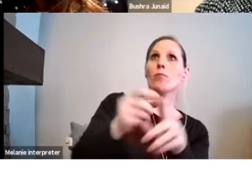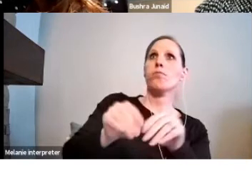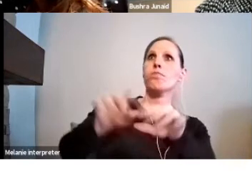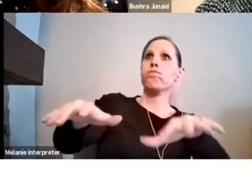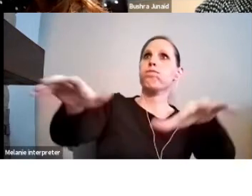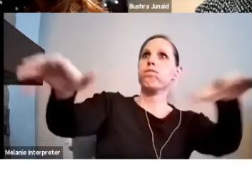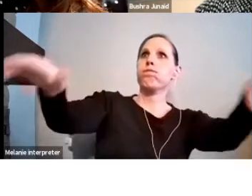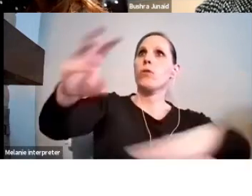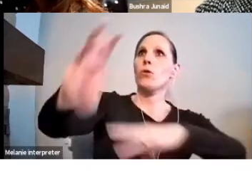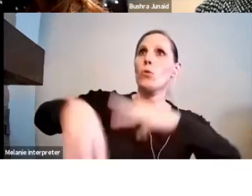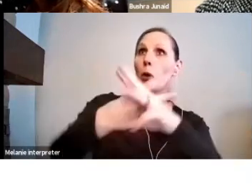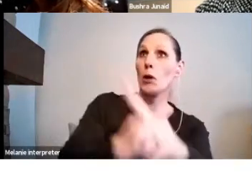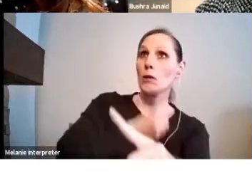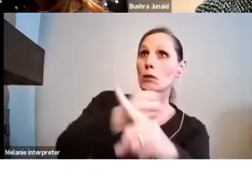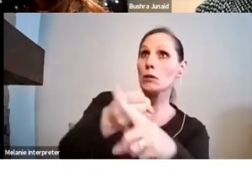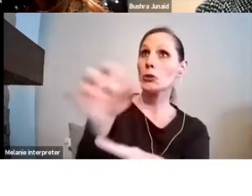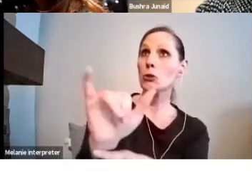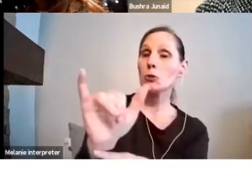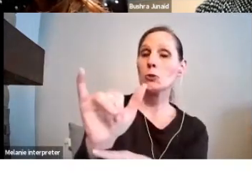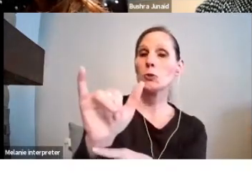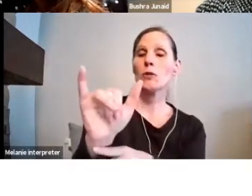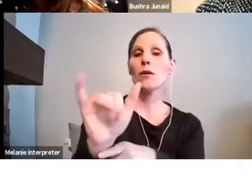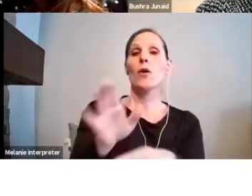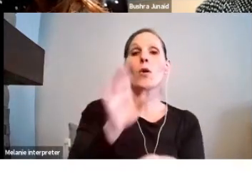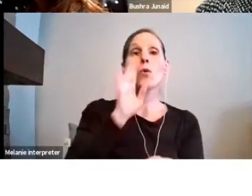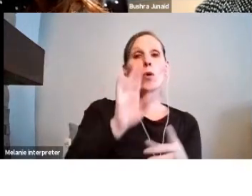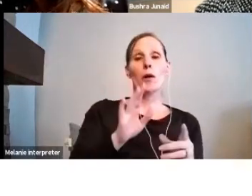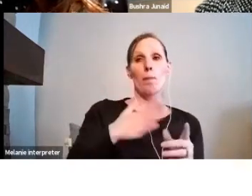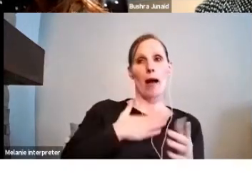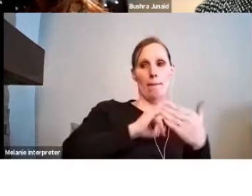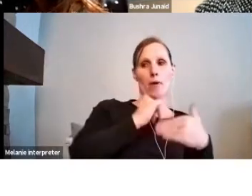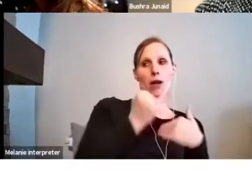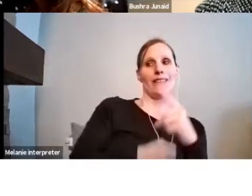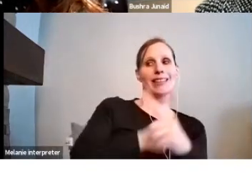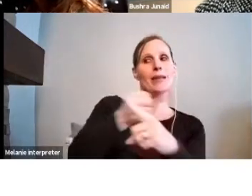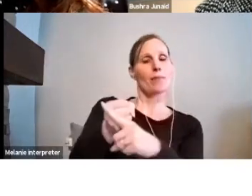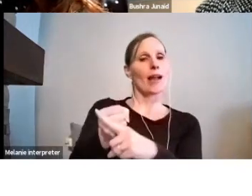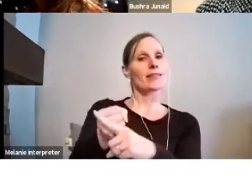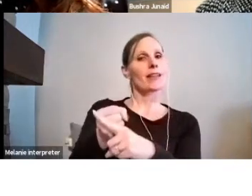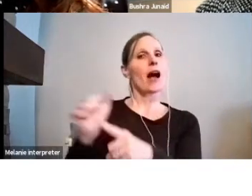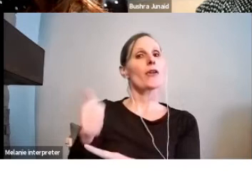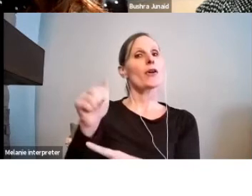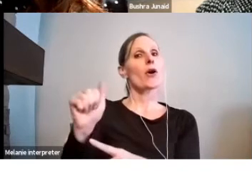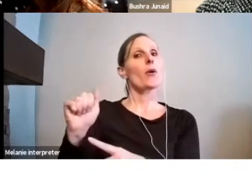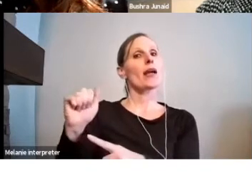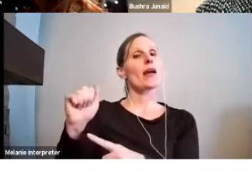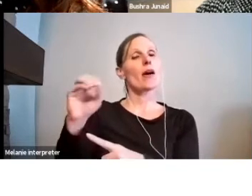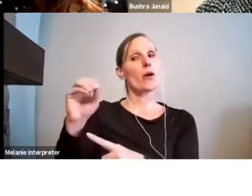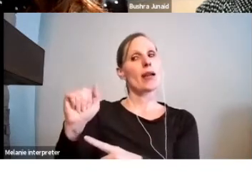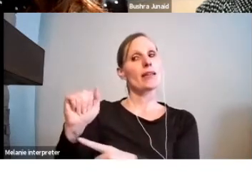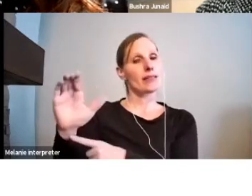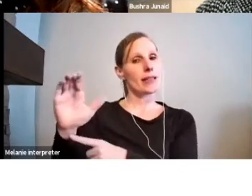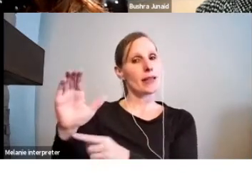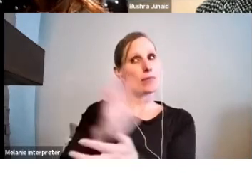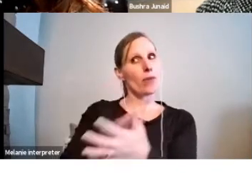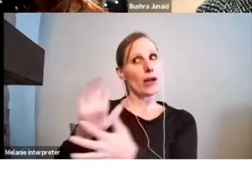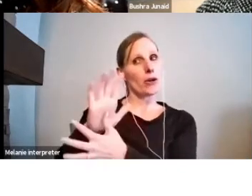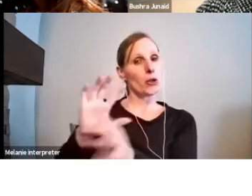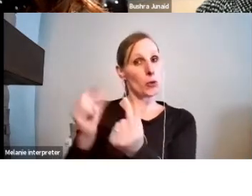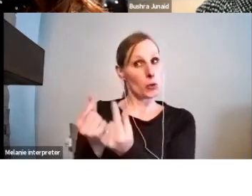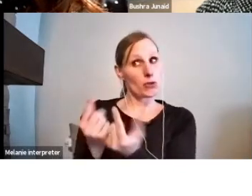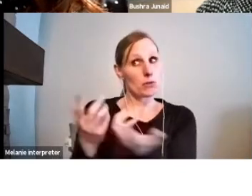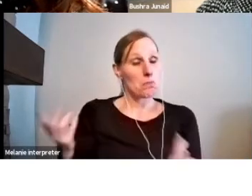Will your project impact any OAC priority groups, including perhaps yourself? And if so, which ones and how?